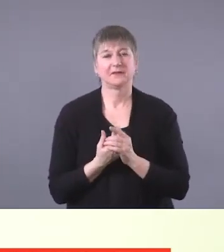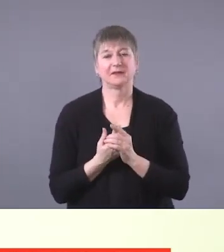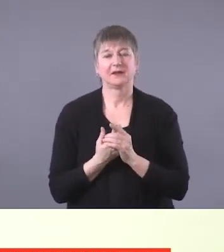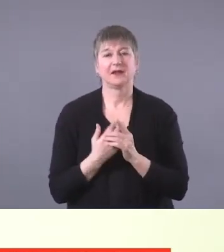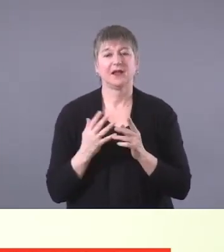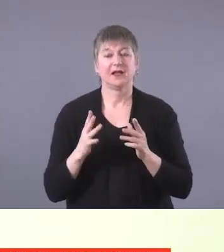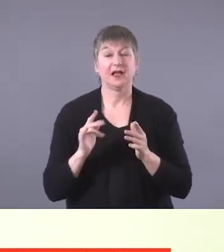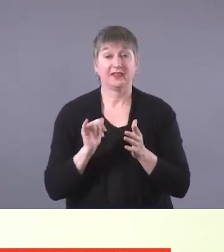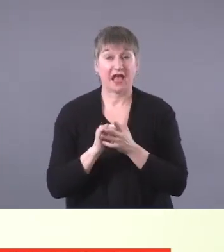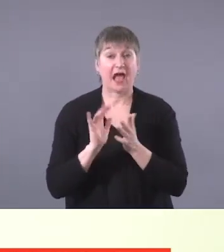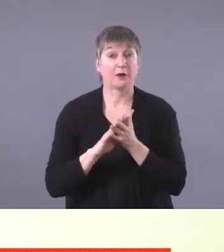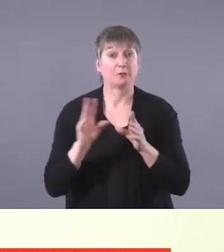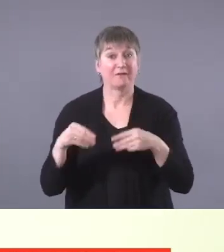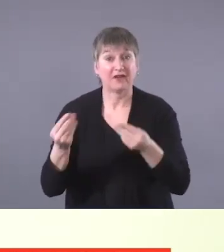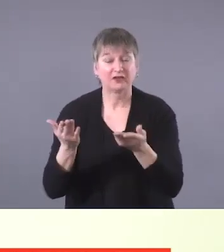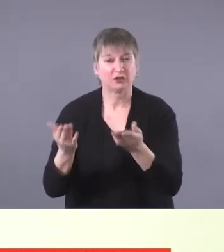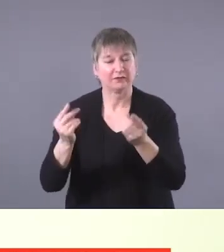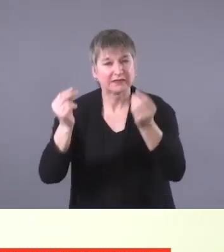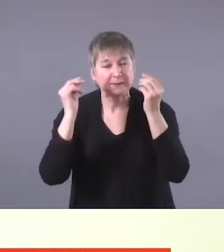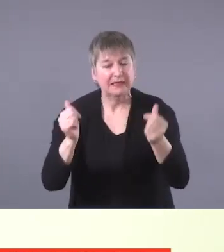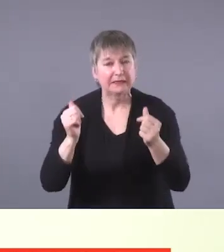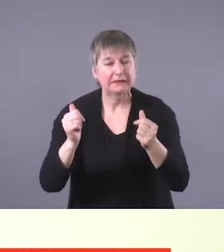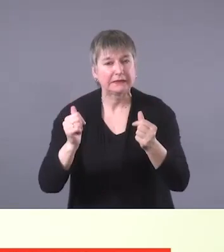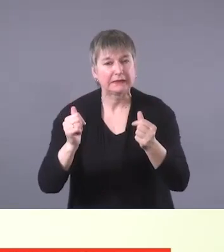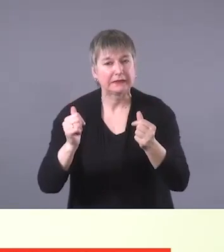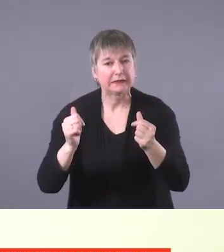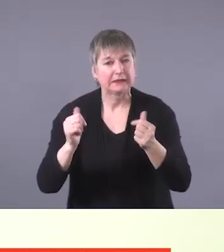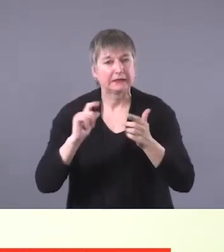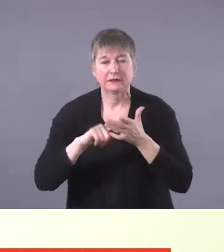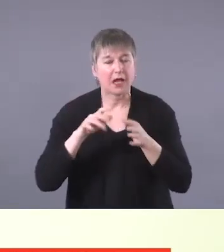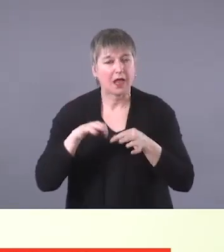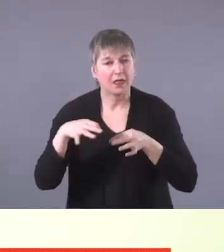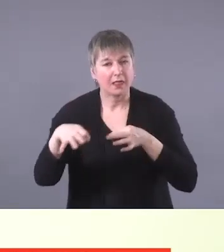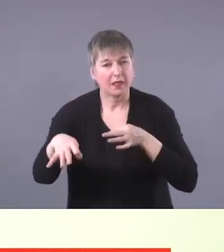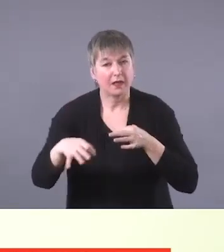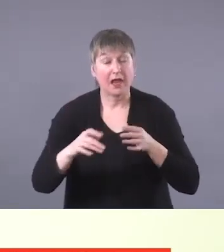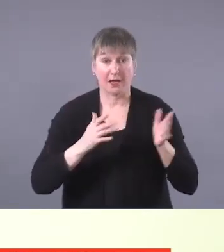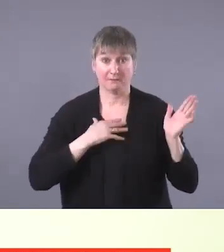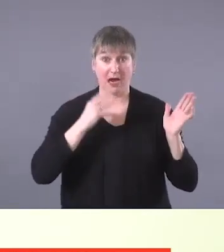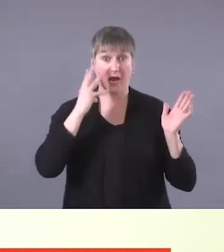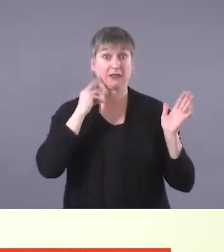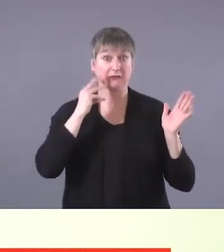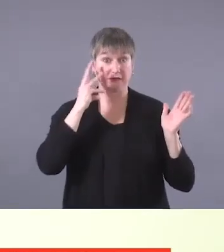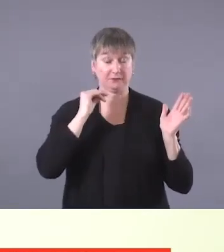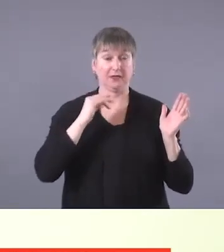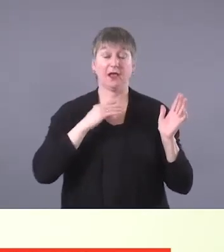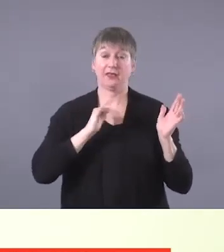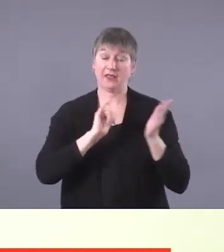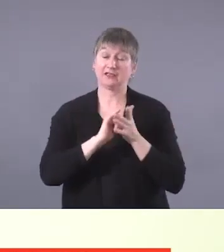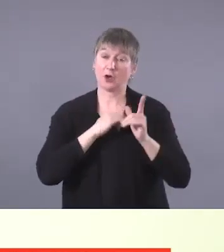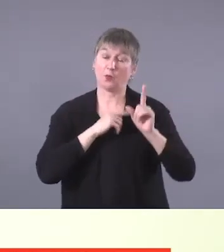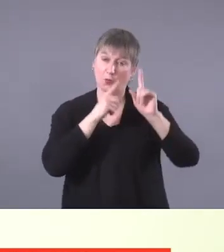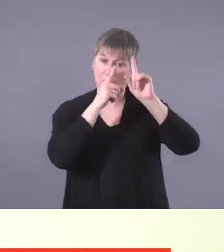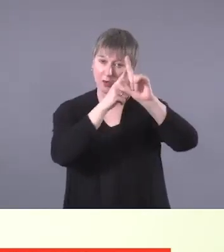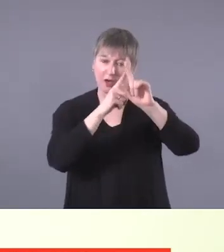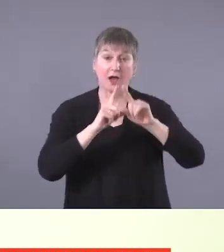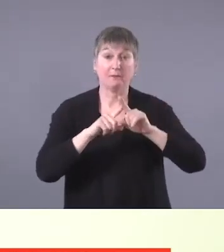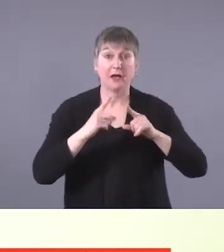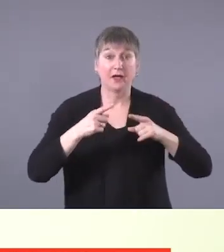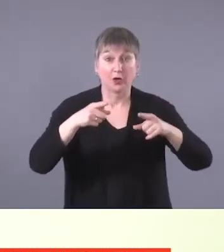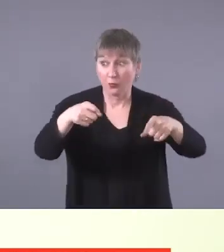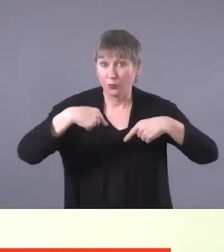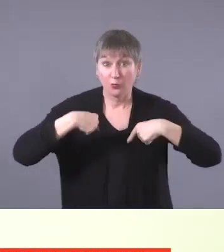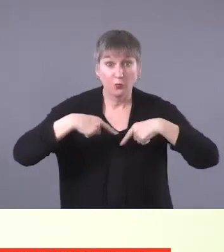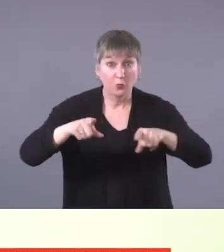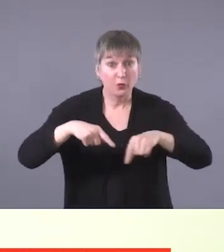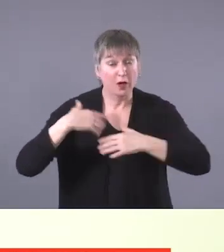immediately. Um, and in my experience, it, that is the hope, but we really, we have to play a role in that. We have to help